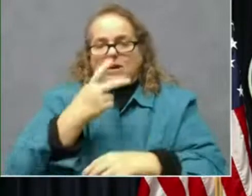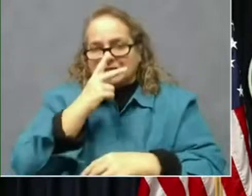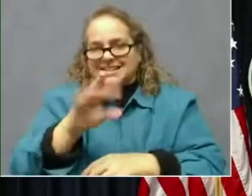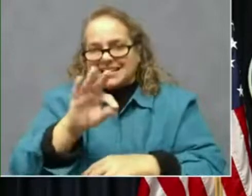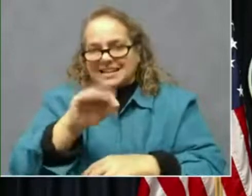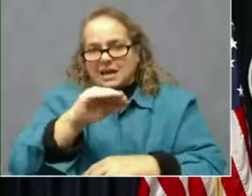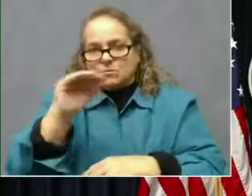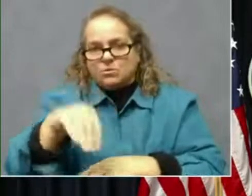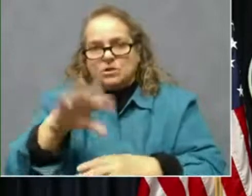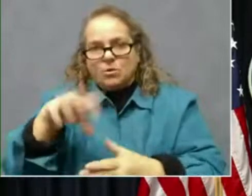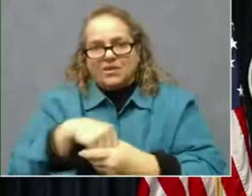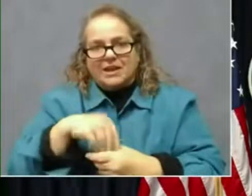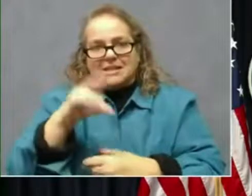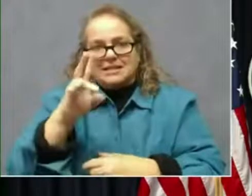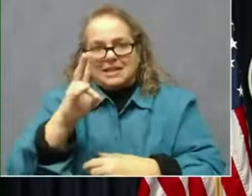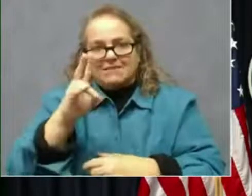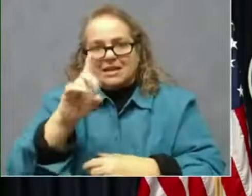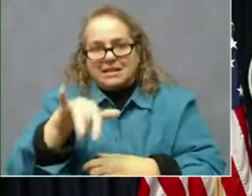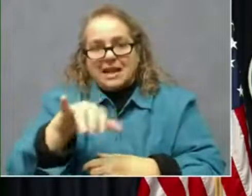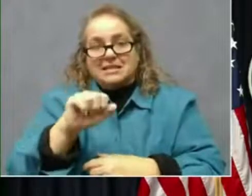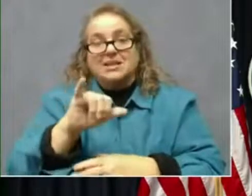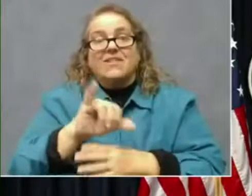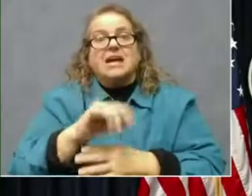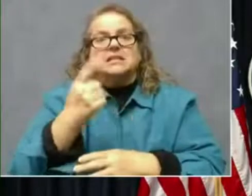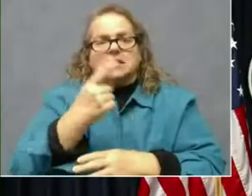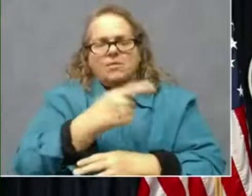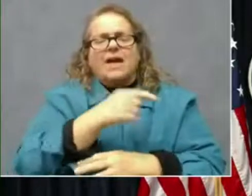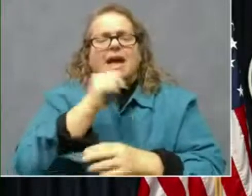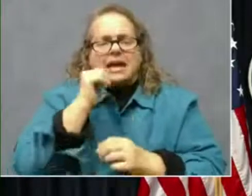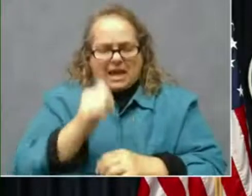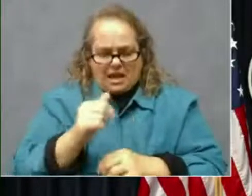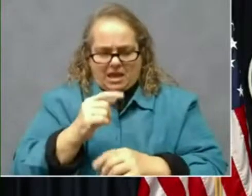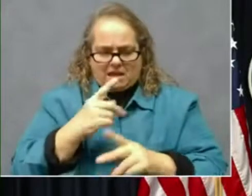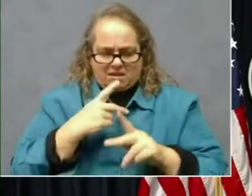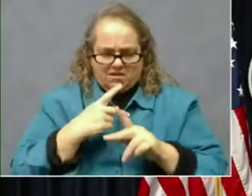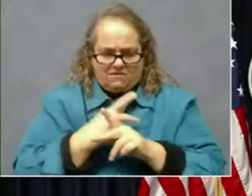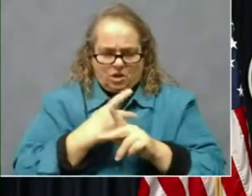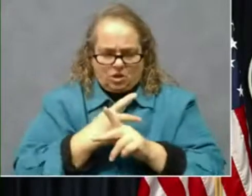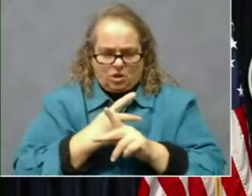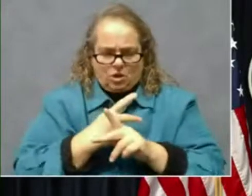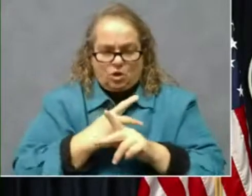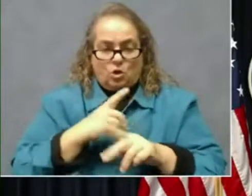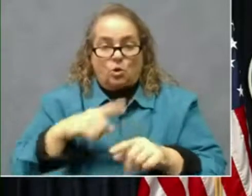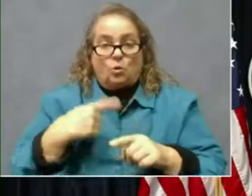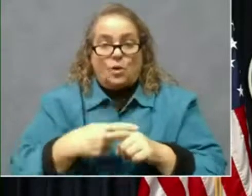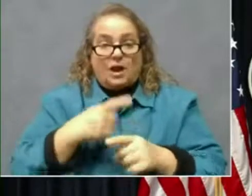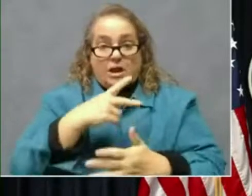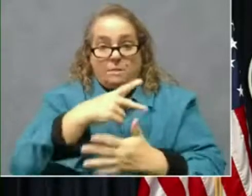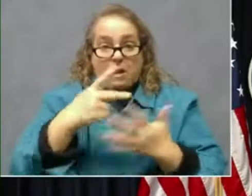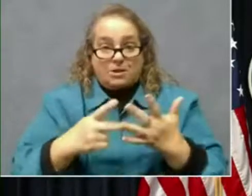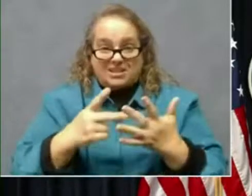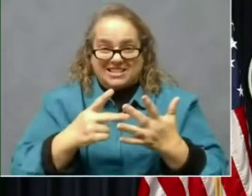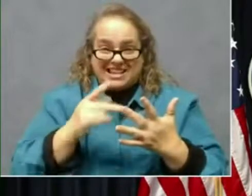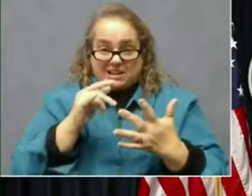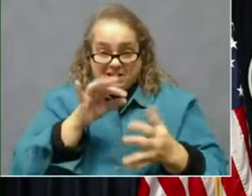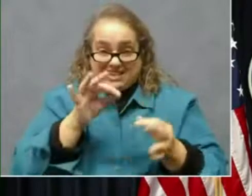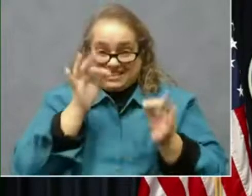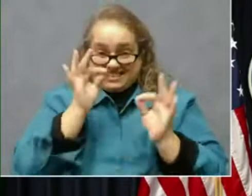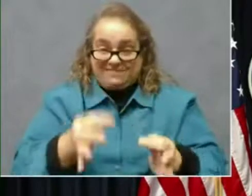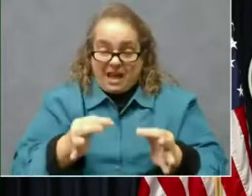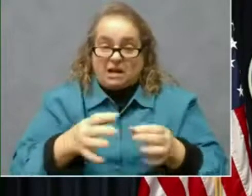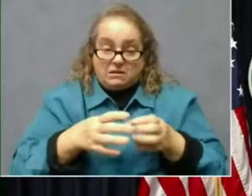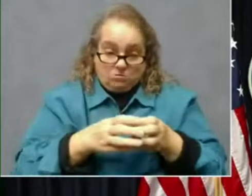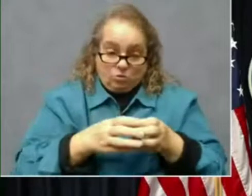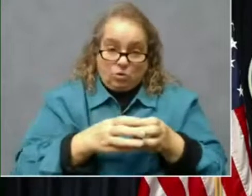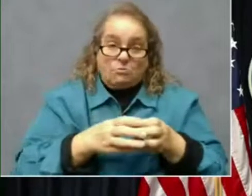And that's something that they can do the logistics on when the population is defined. So when we go through K through 12